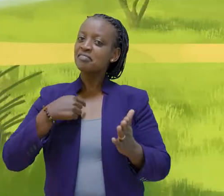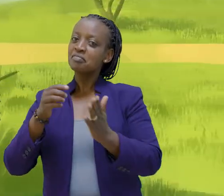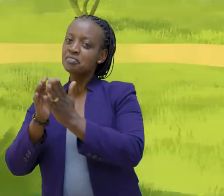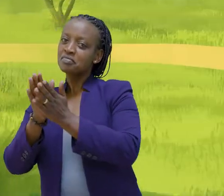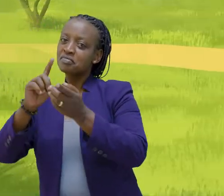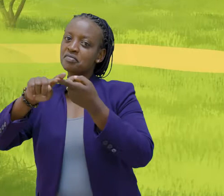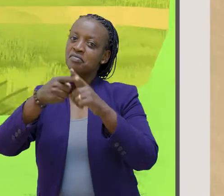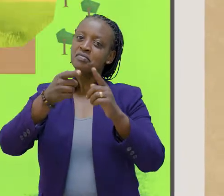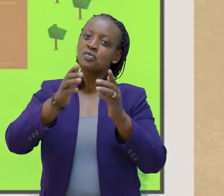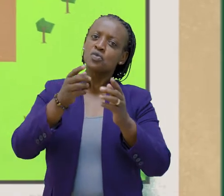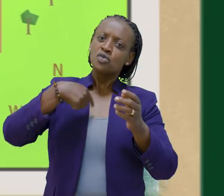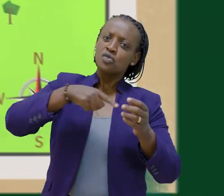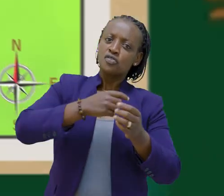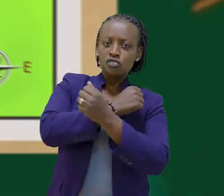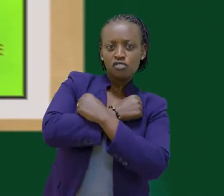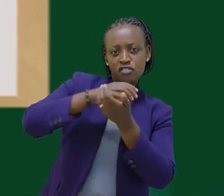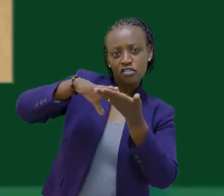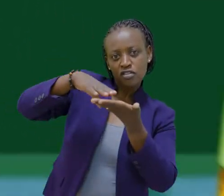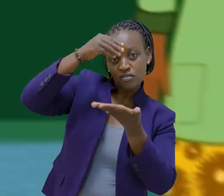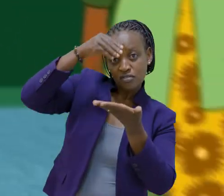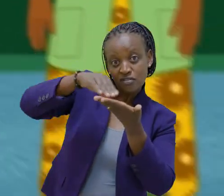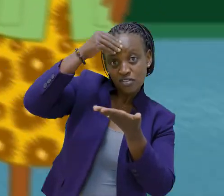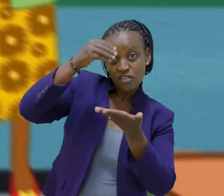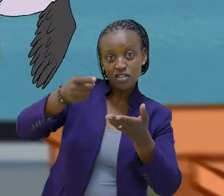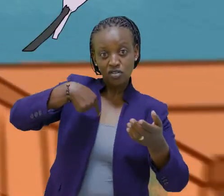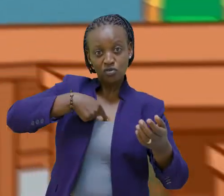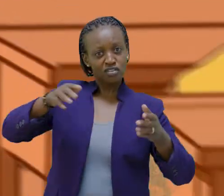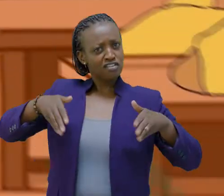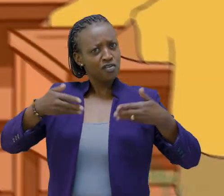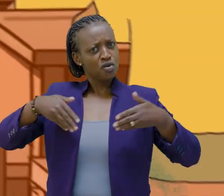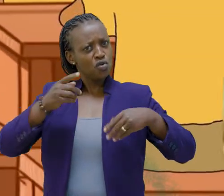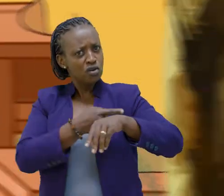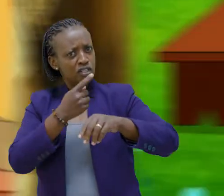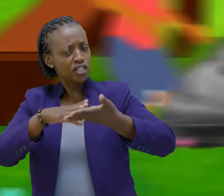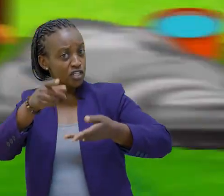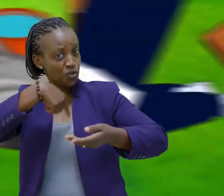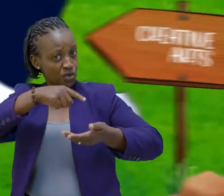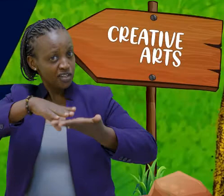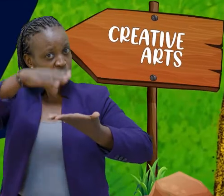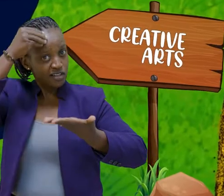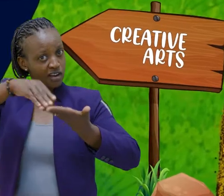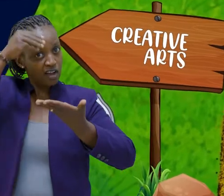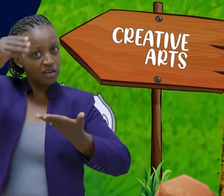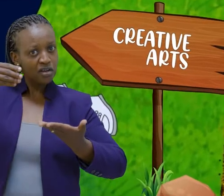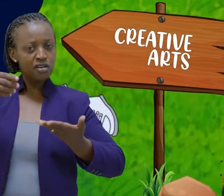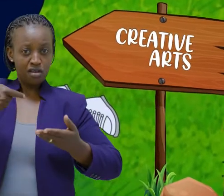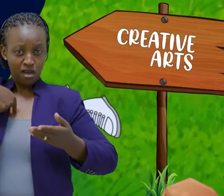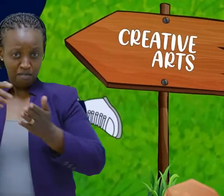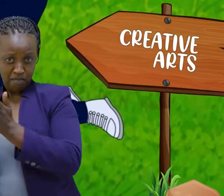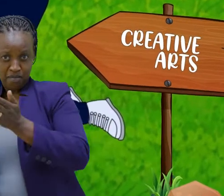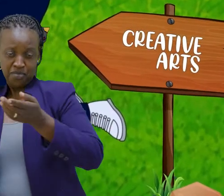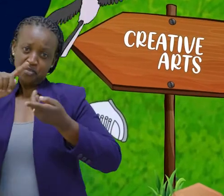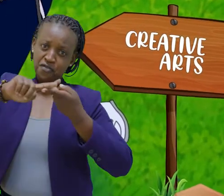I am my friend, we love the moon We are happy when we land I